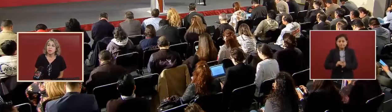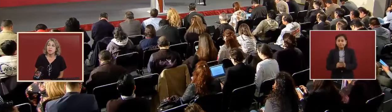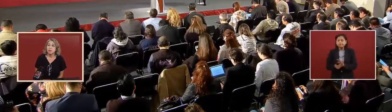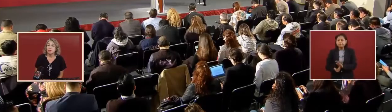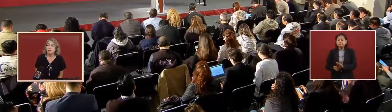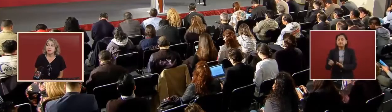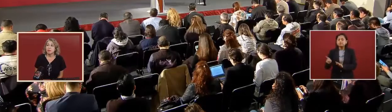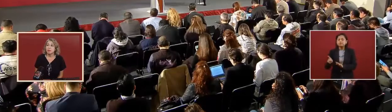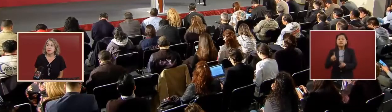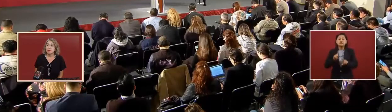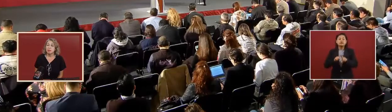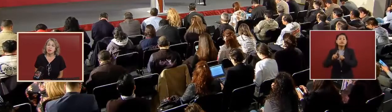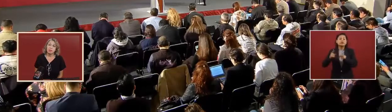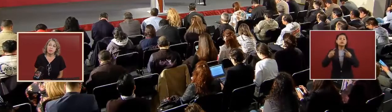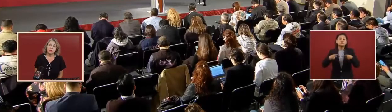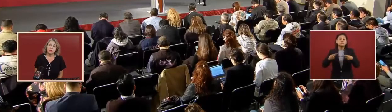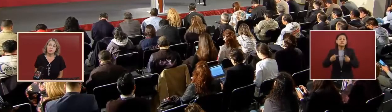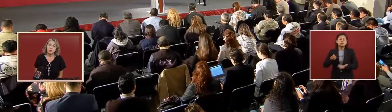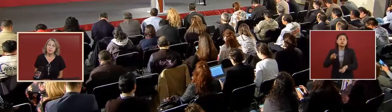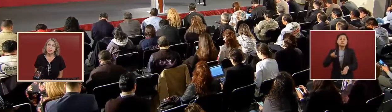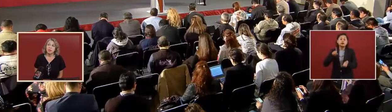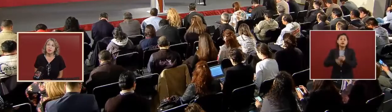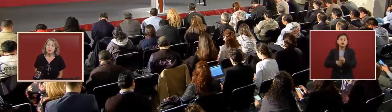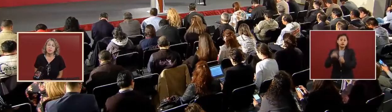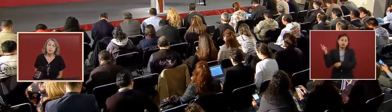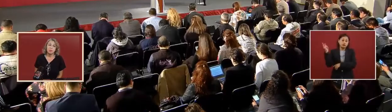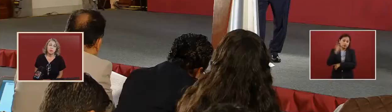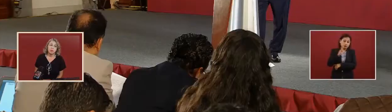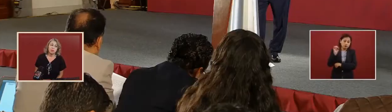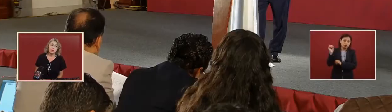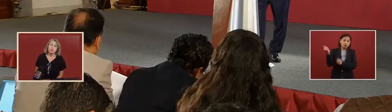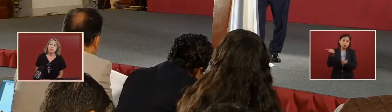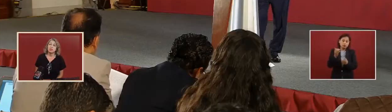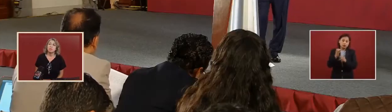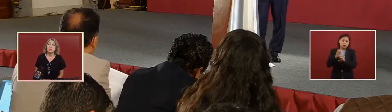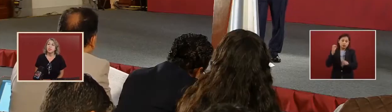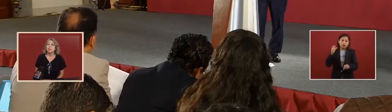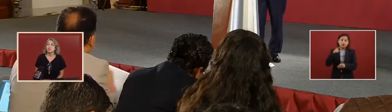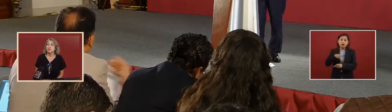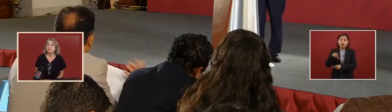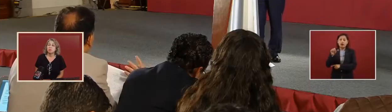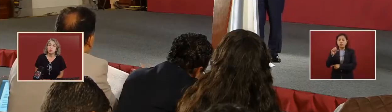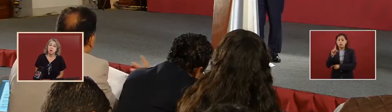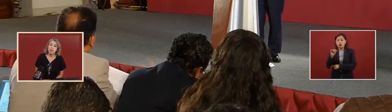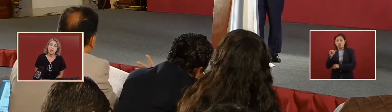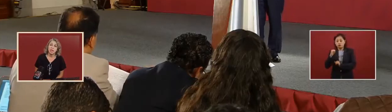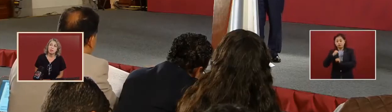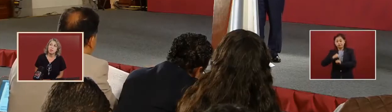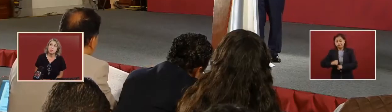from the people that people that are transporting and the people that are in the